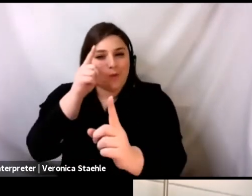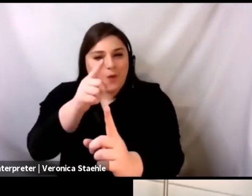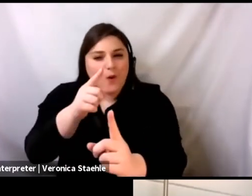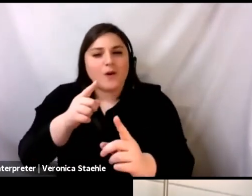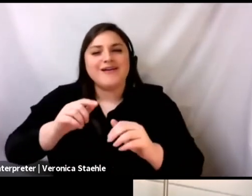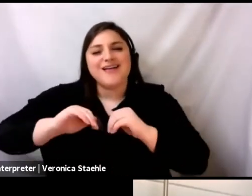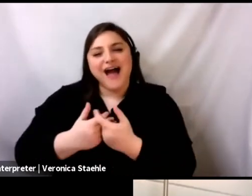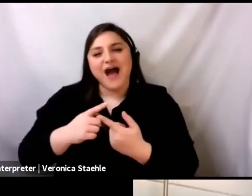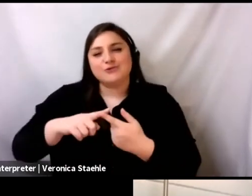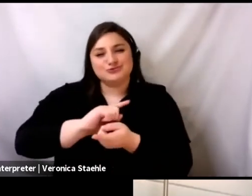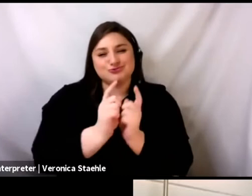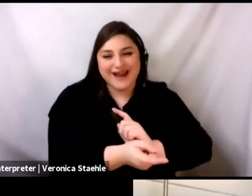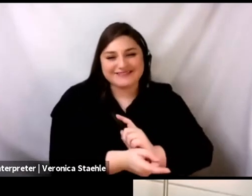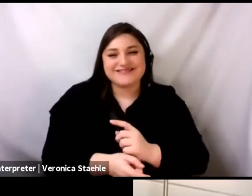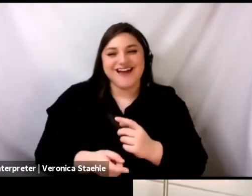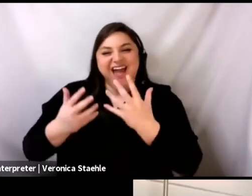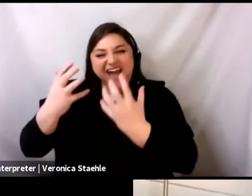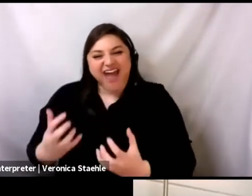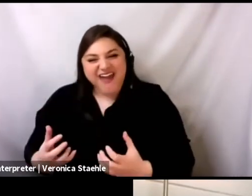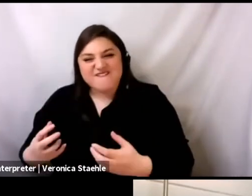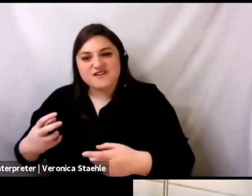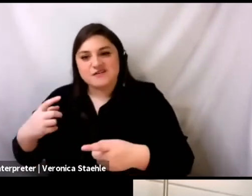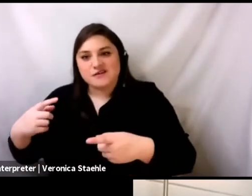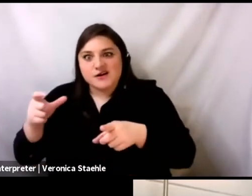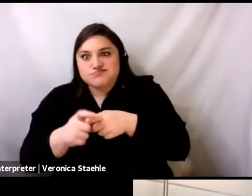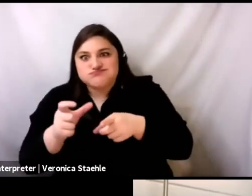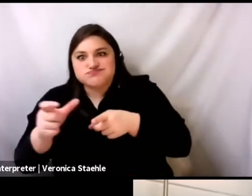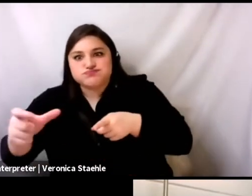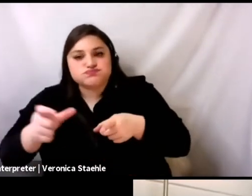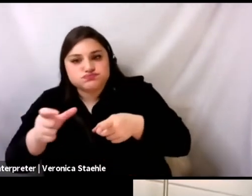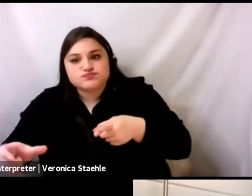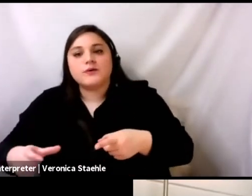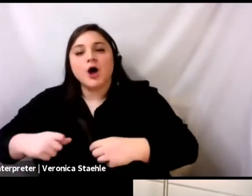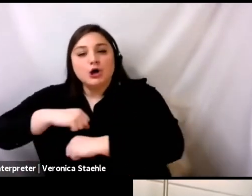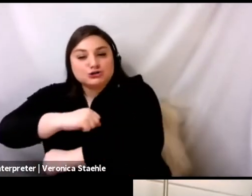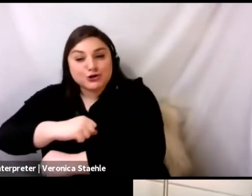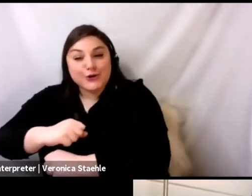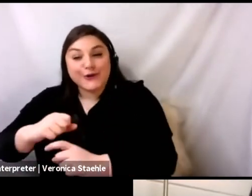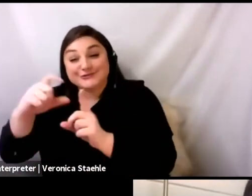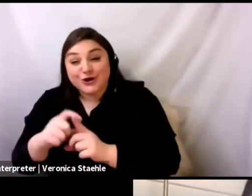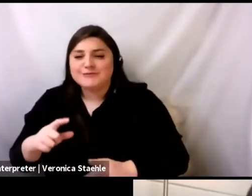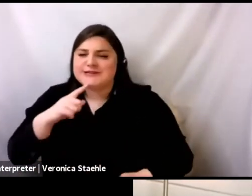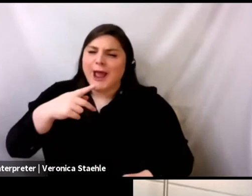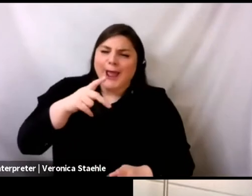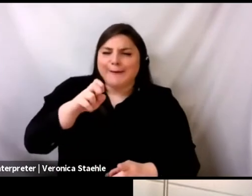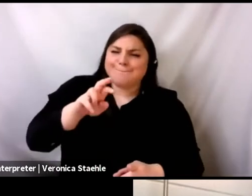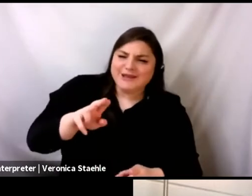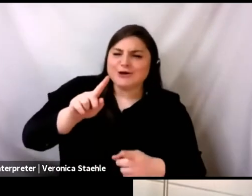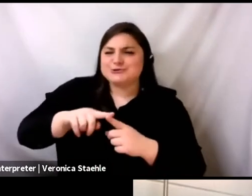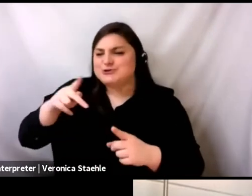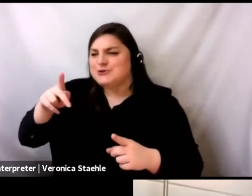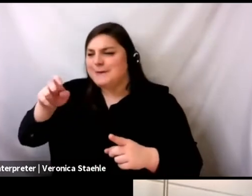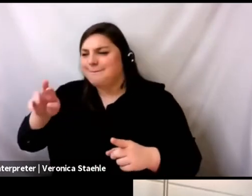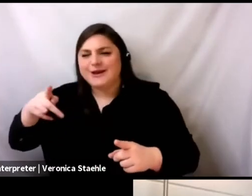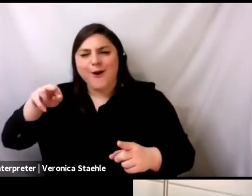cybersecurity terminologies, right? Like, of like peer to peer protocol. And it's like, what is that? And try to see how, how do we translate that